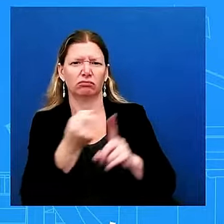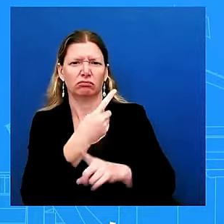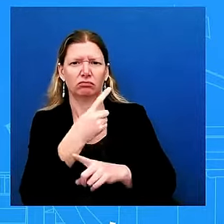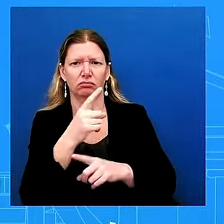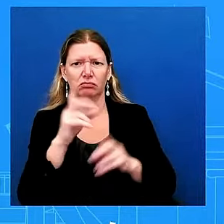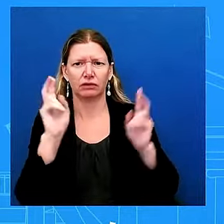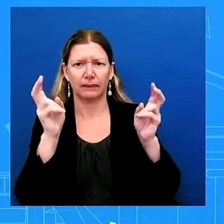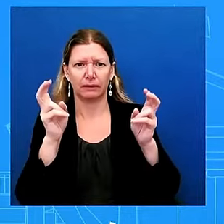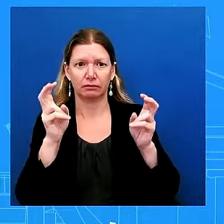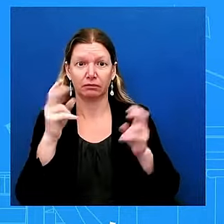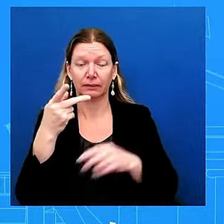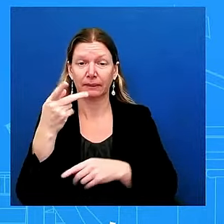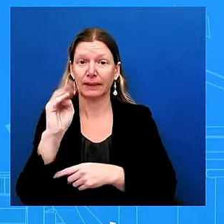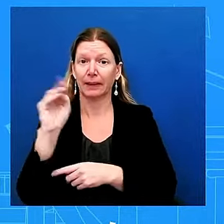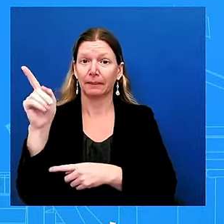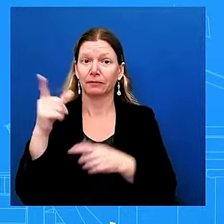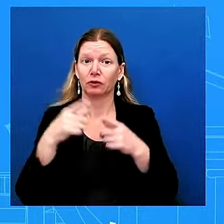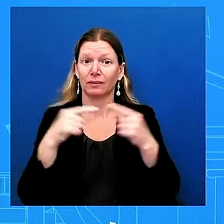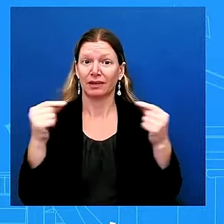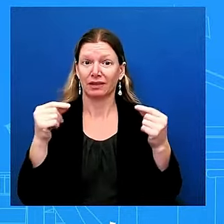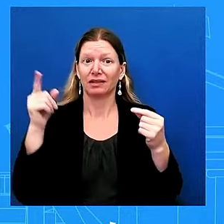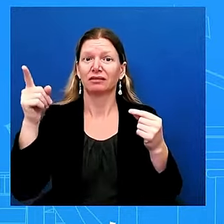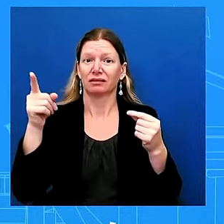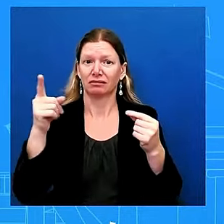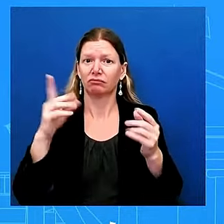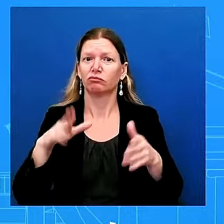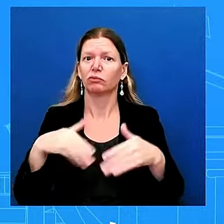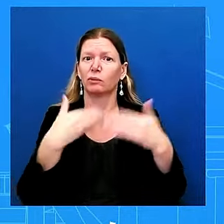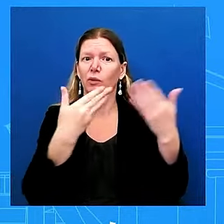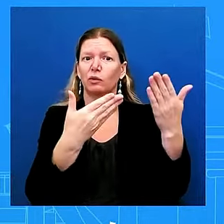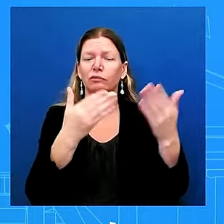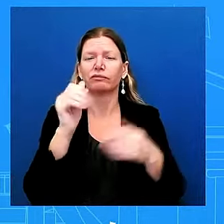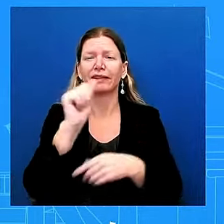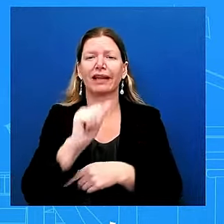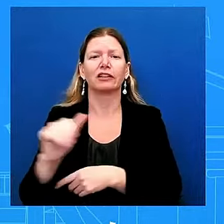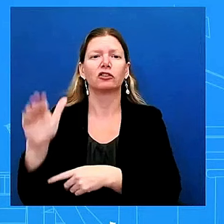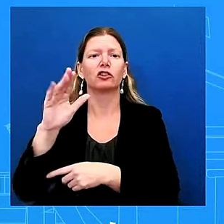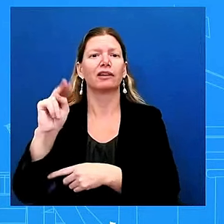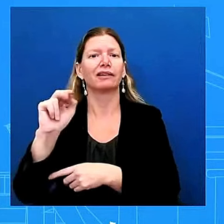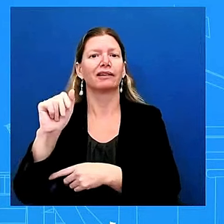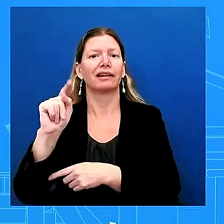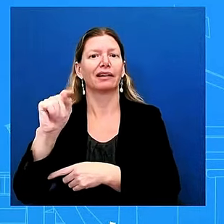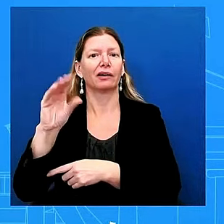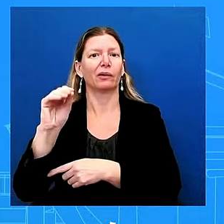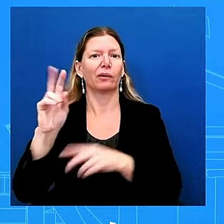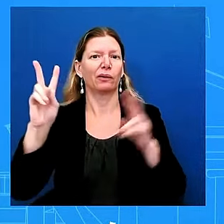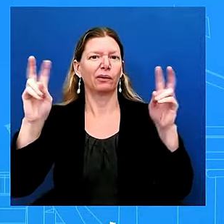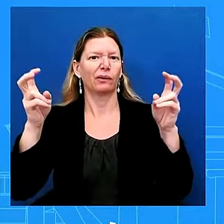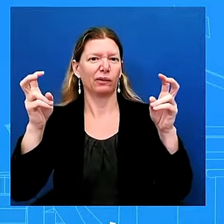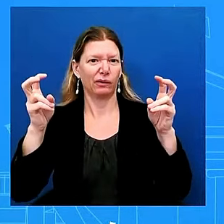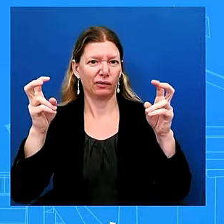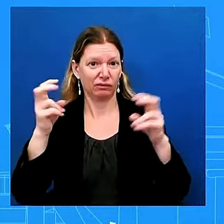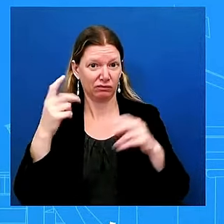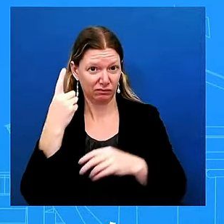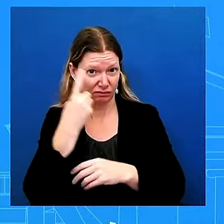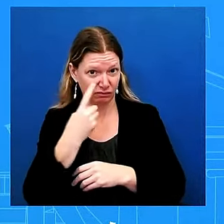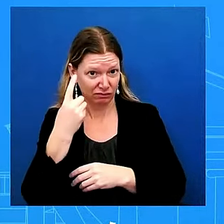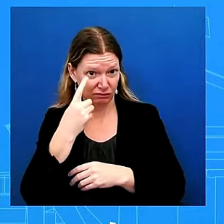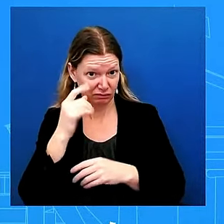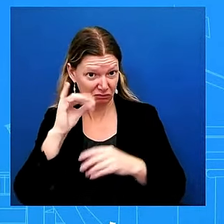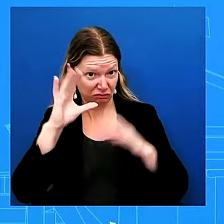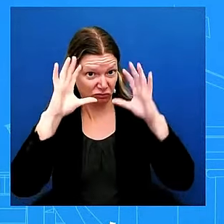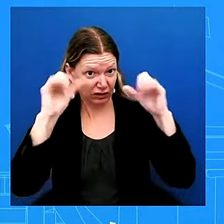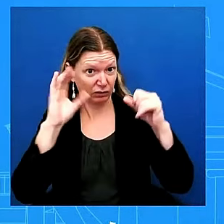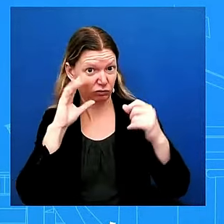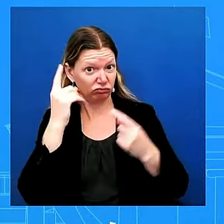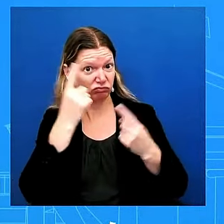asia nato i'm wondering if that's something that the president would consider uh do you have a spoken to the president about that as you know there's one nato the nato has